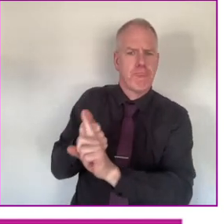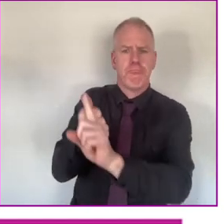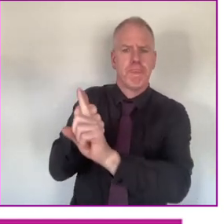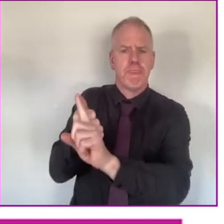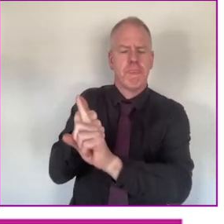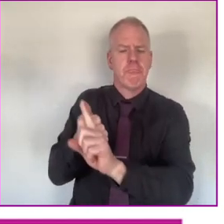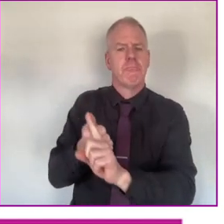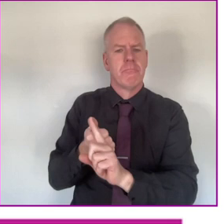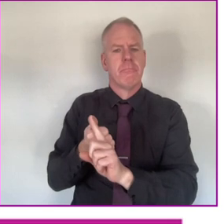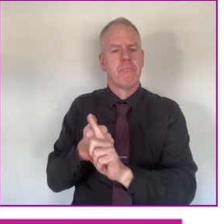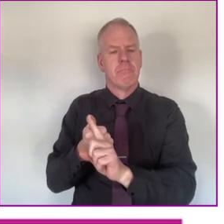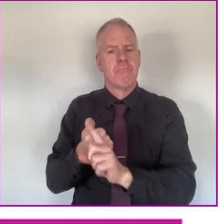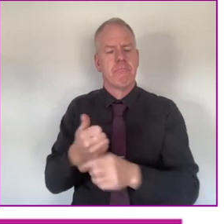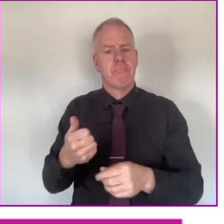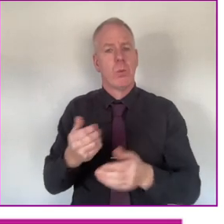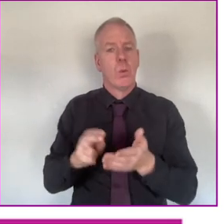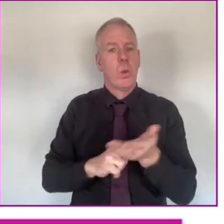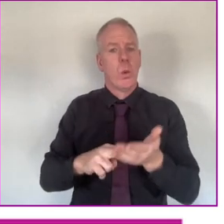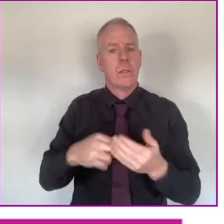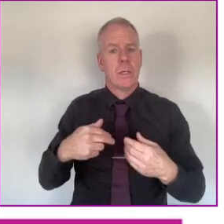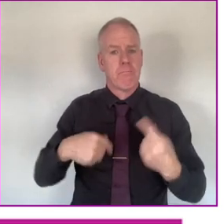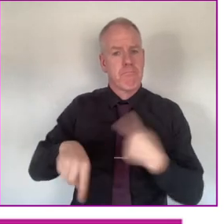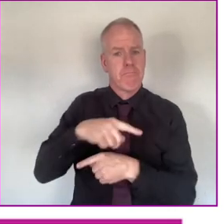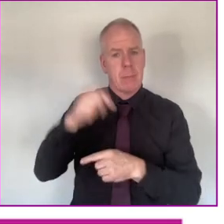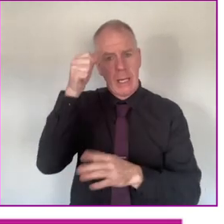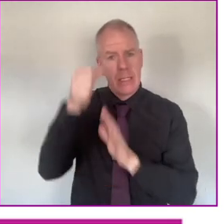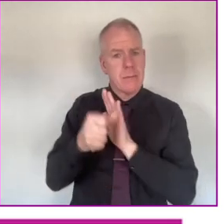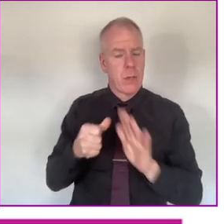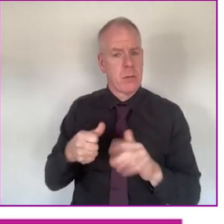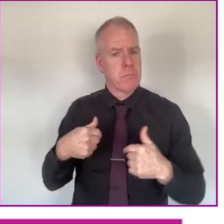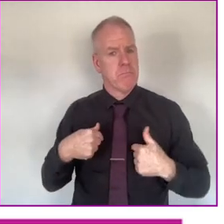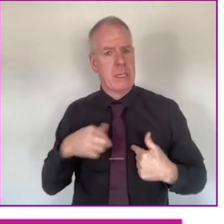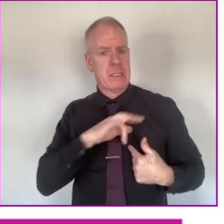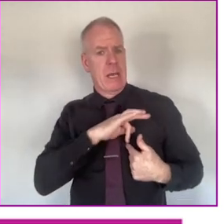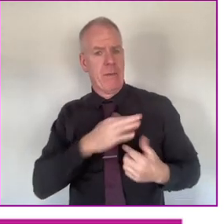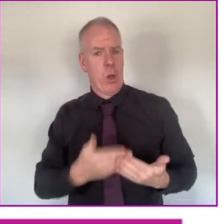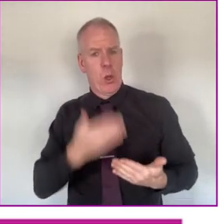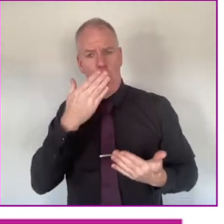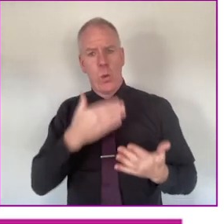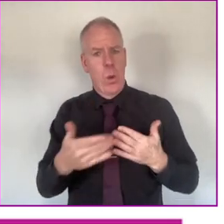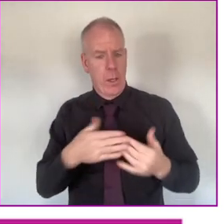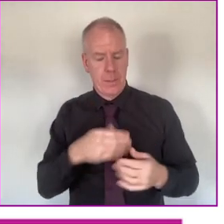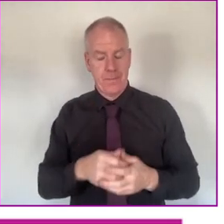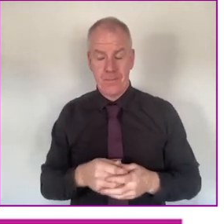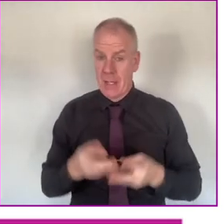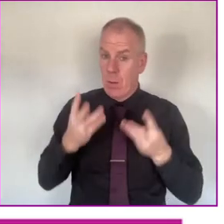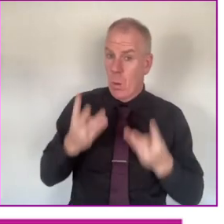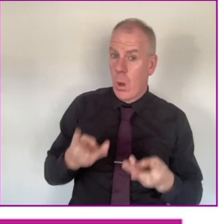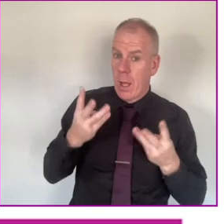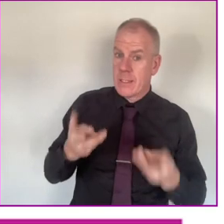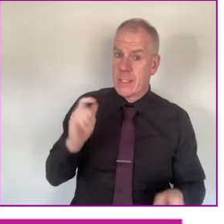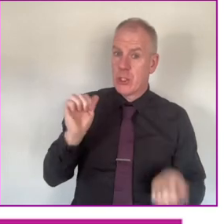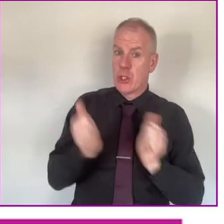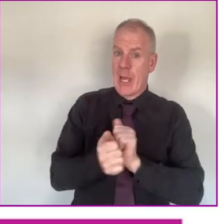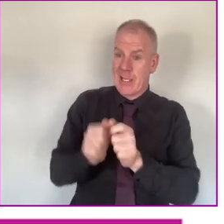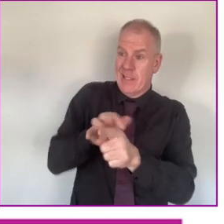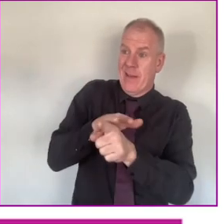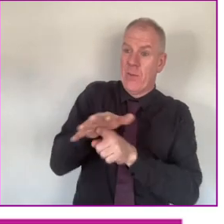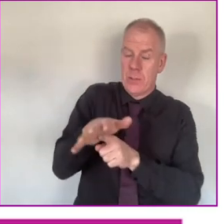advocacy. From my experience, I have learned that if you